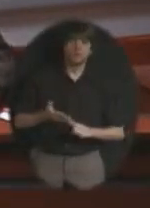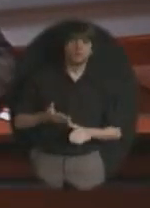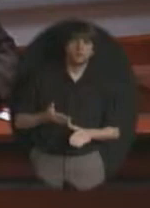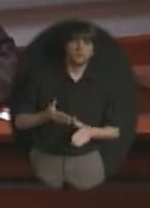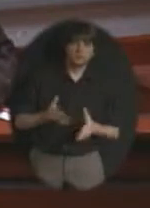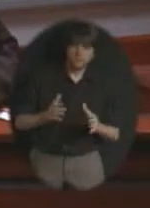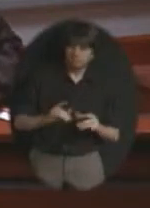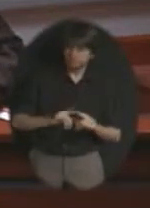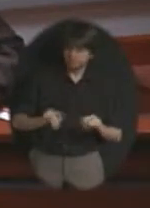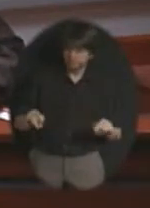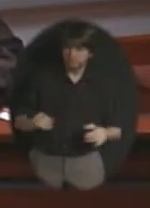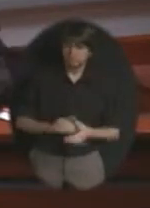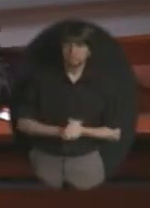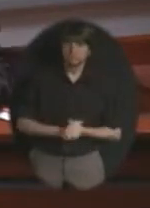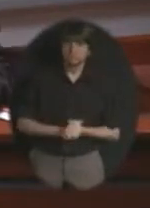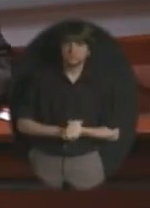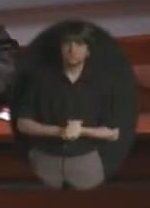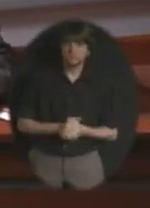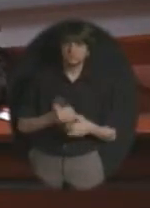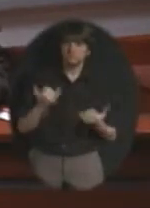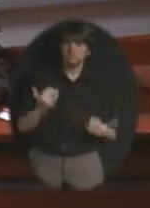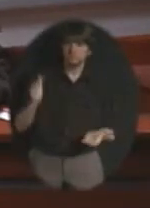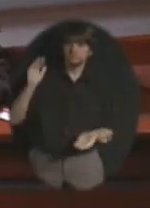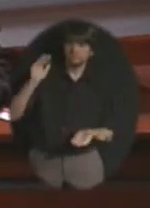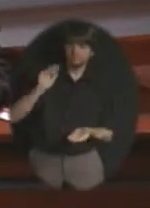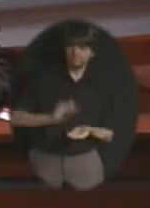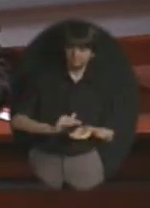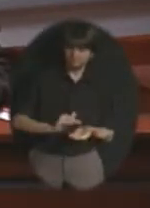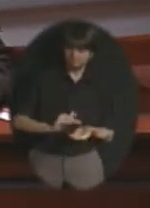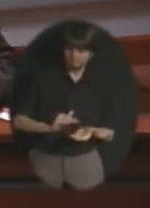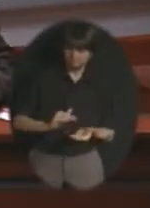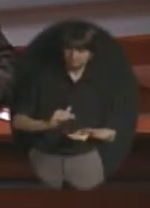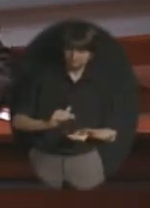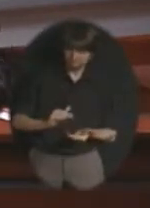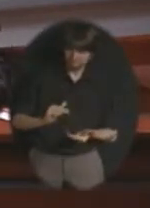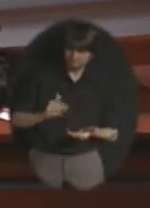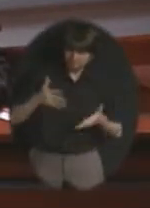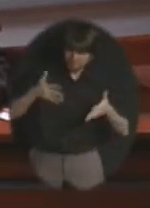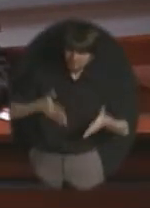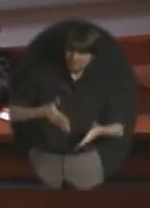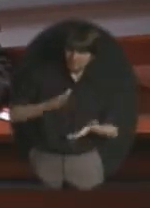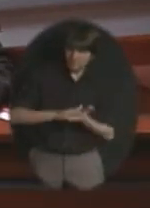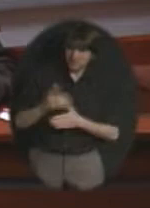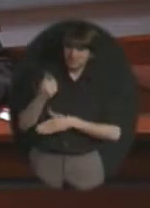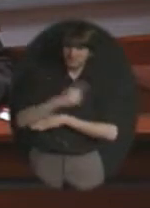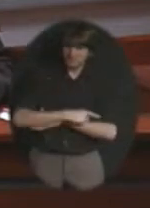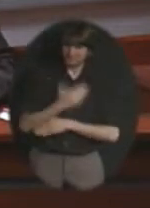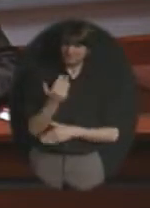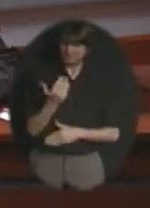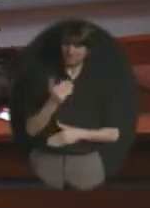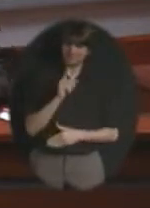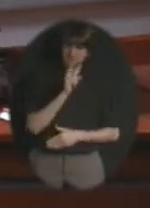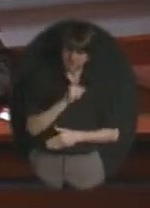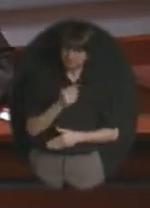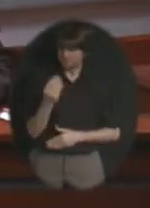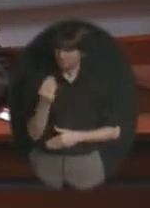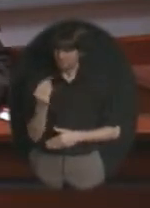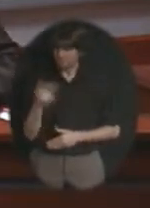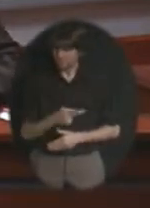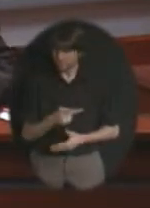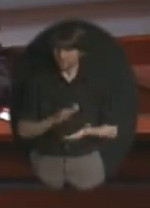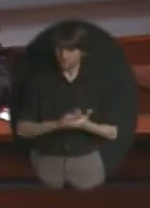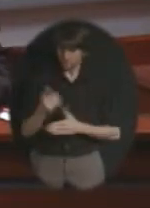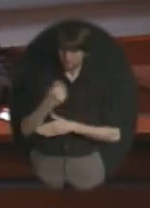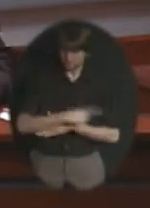we are down to 15 school days really officially 14 and a half the good news is after that